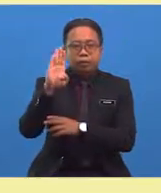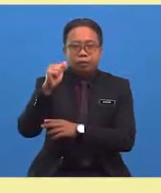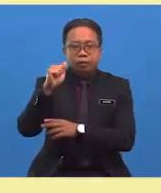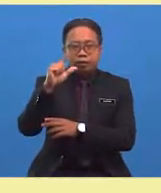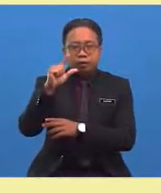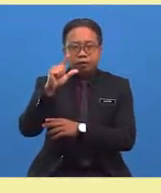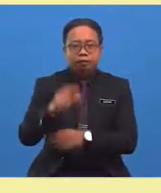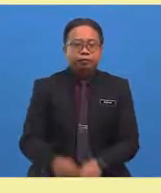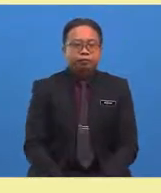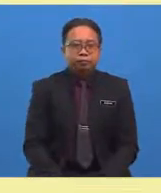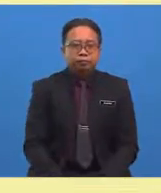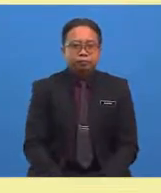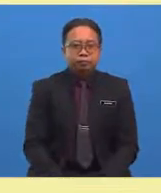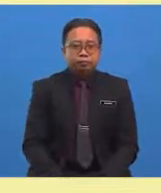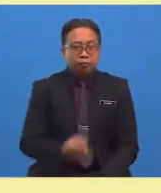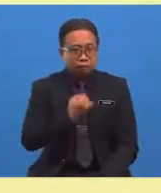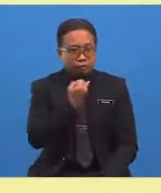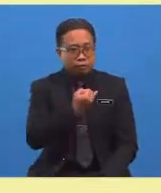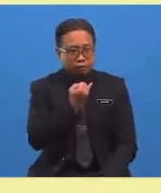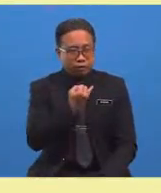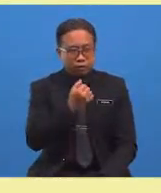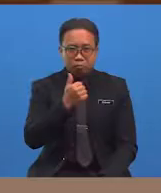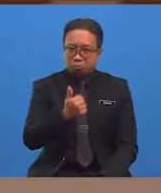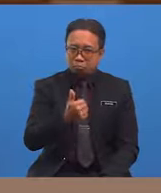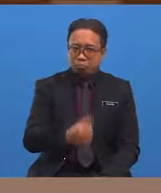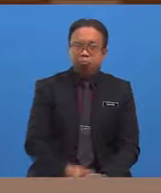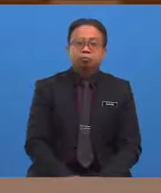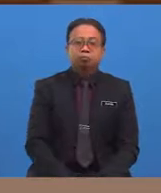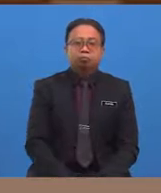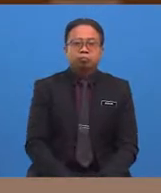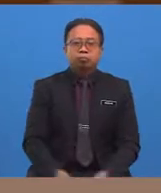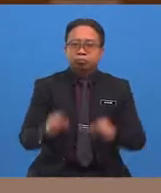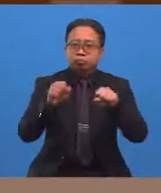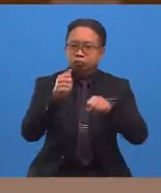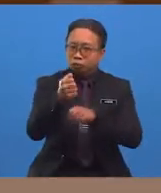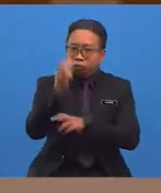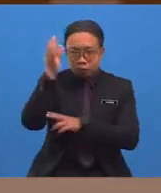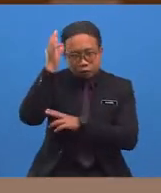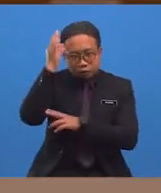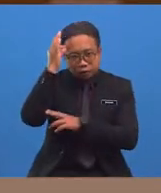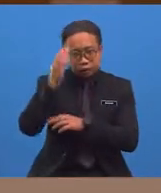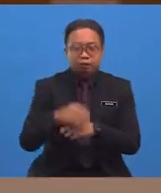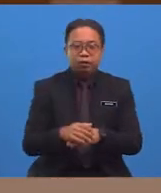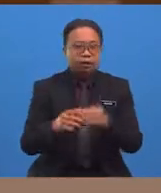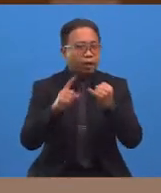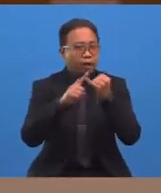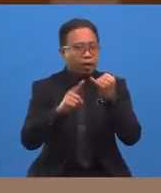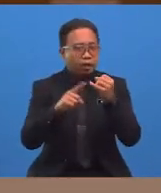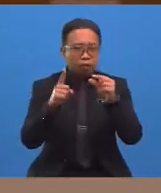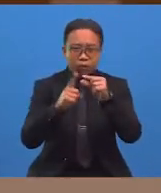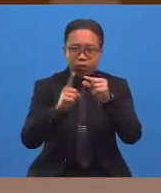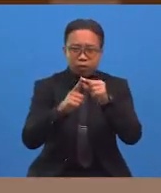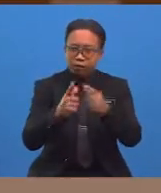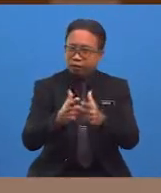Isn't that interesting, boys and girls? Can you think of any words that are